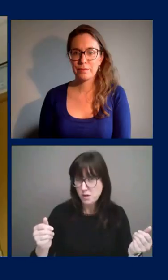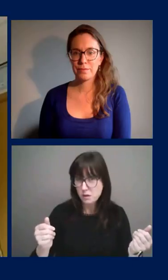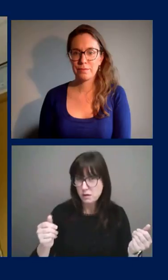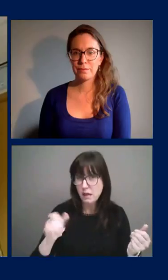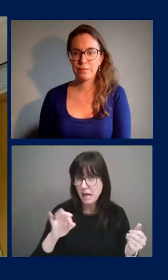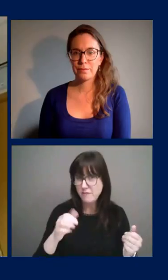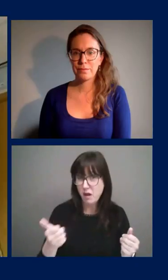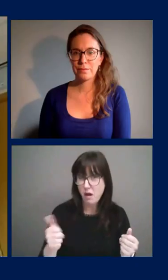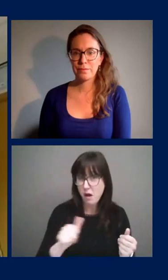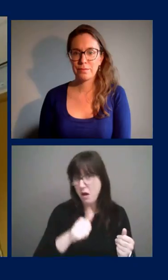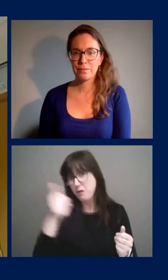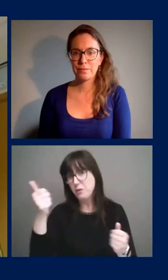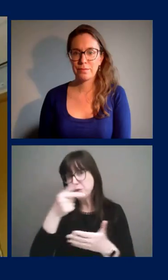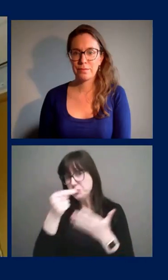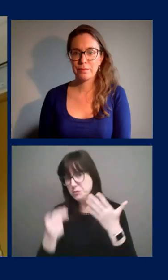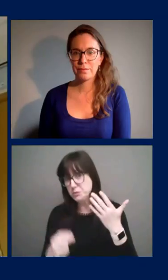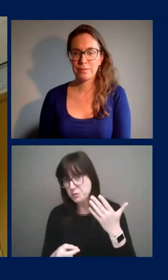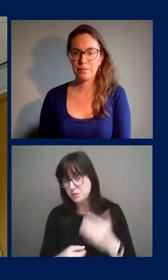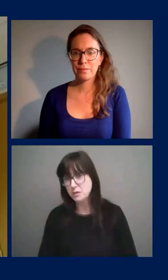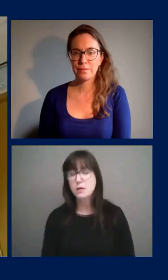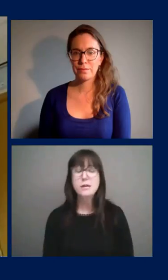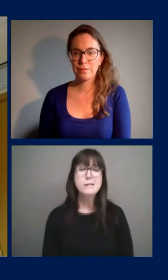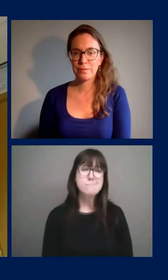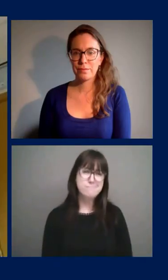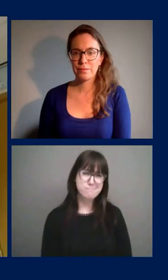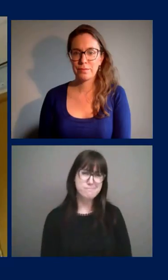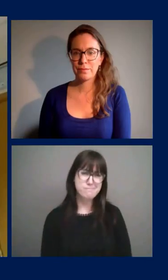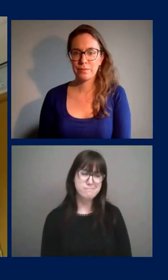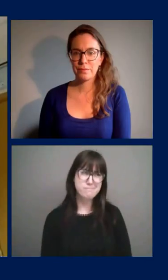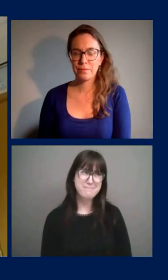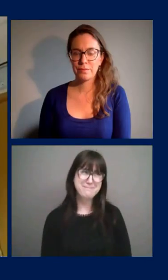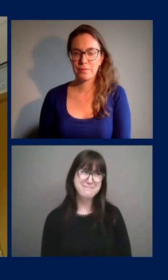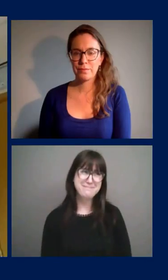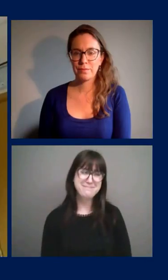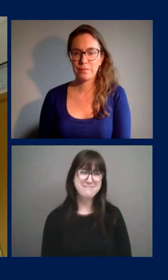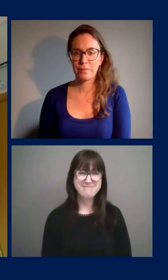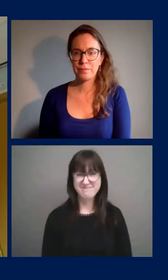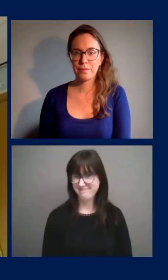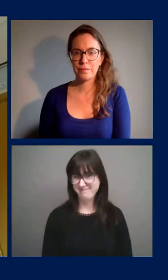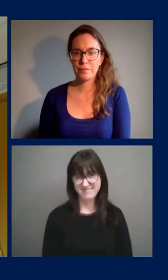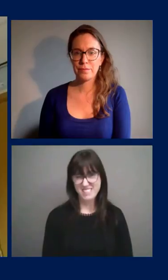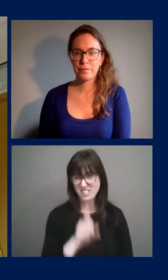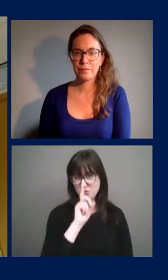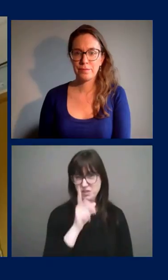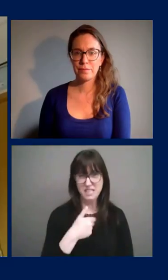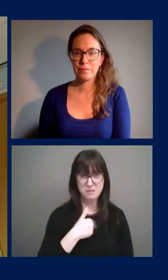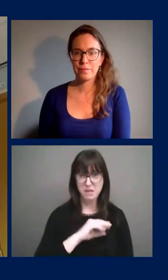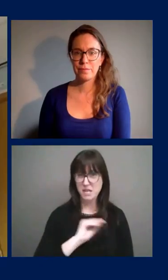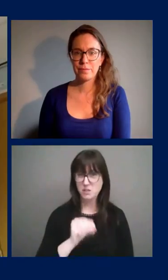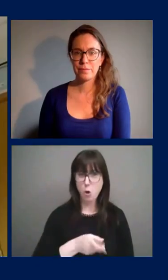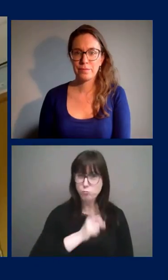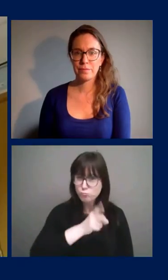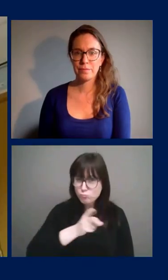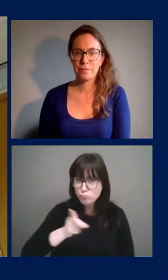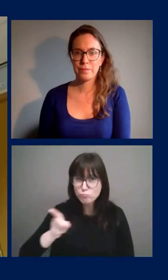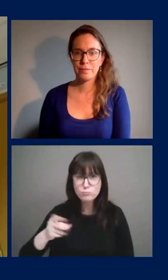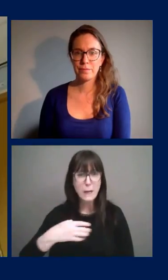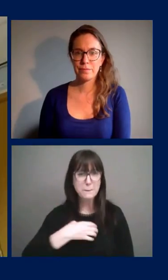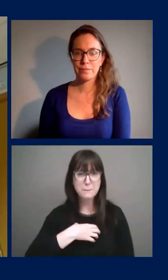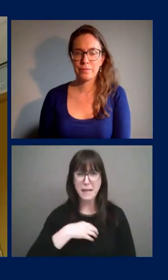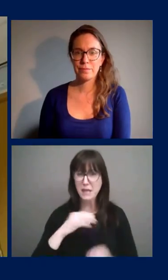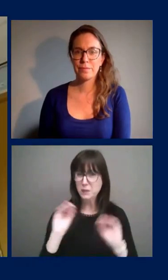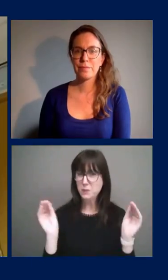Hmm. I, I really don't have, have any complaints, uh, about the people of Ottawa. think the